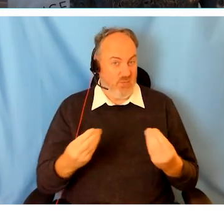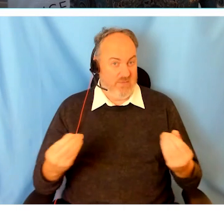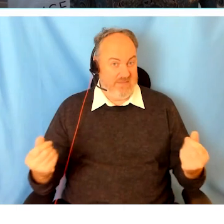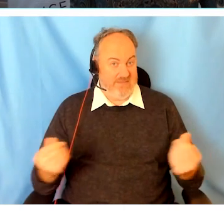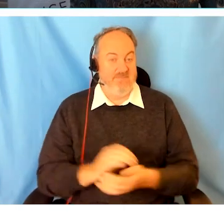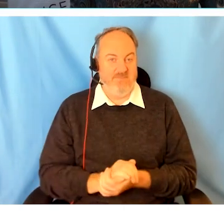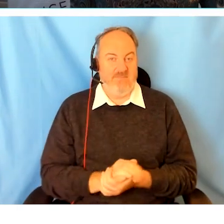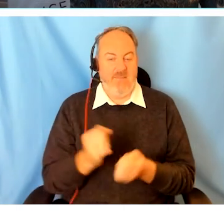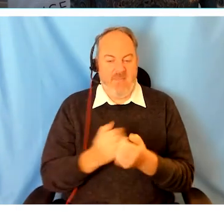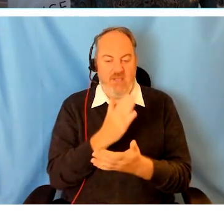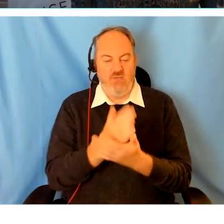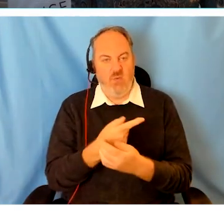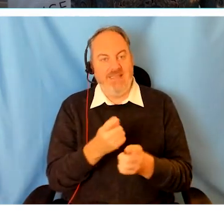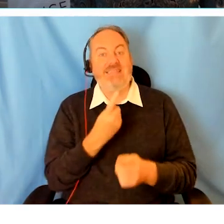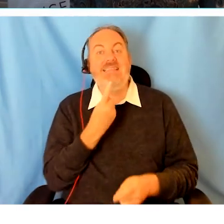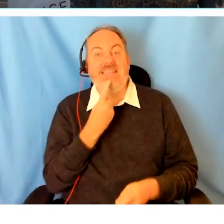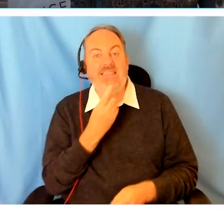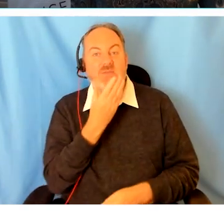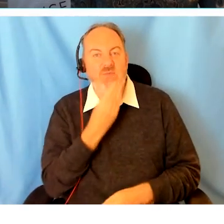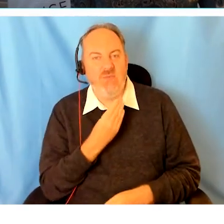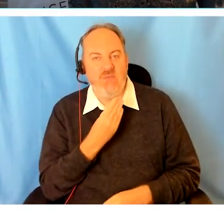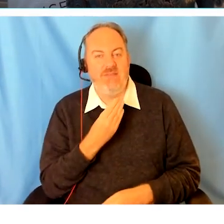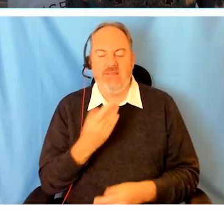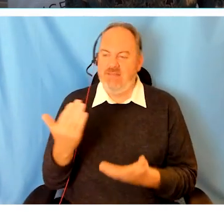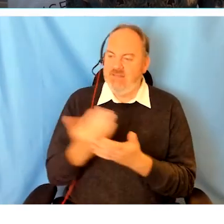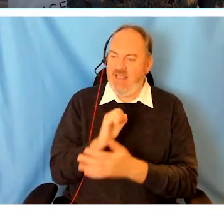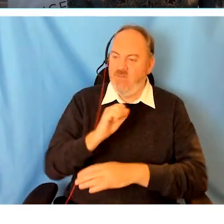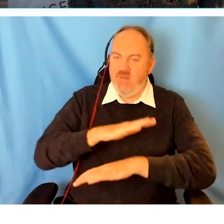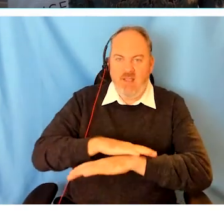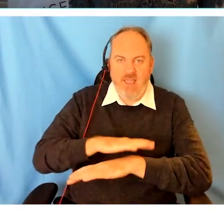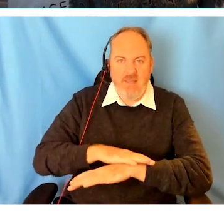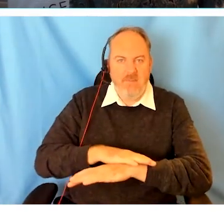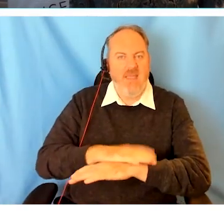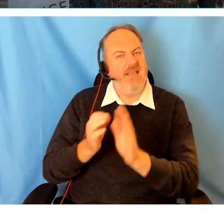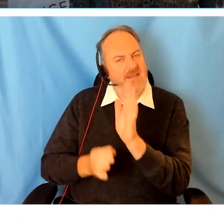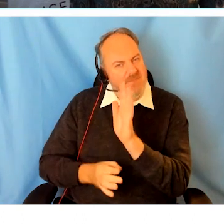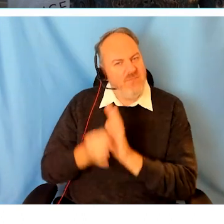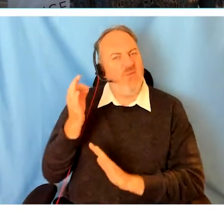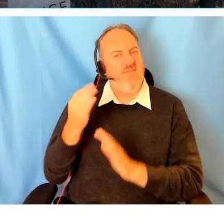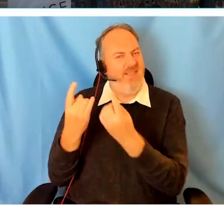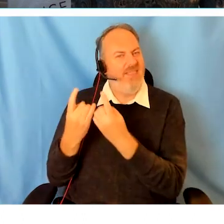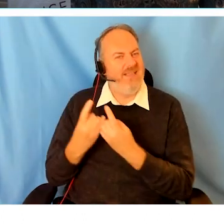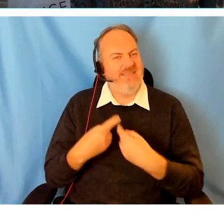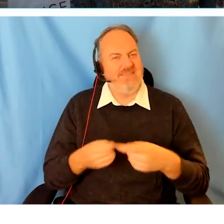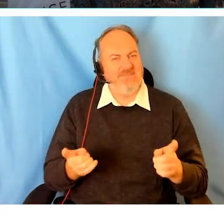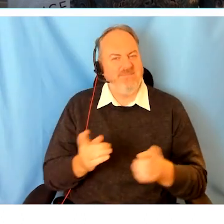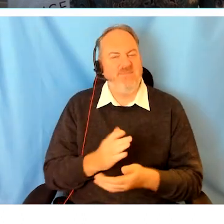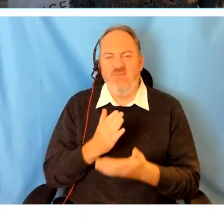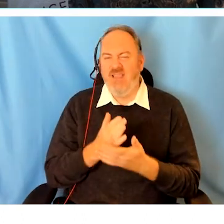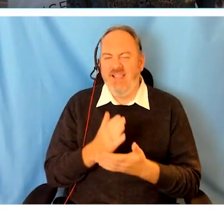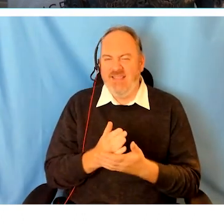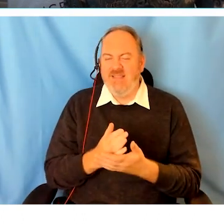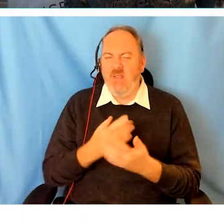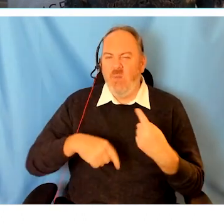easy to use, saving time and improving something. There are a few aspects